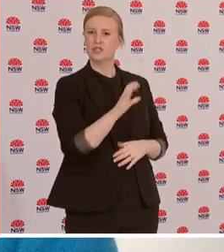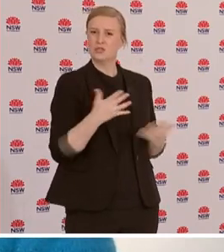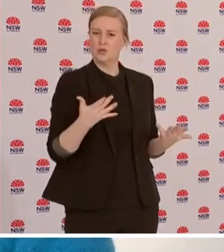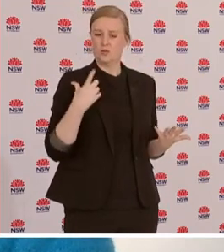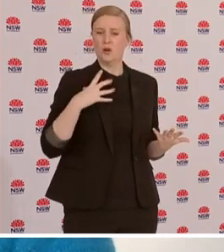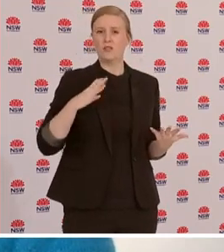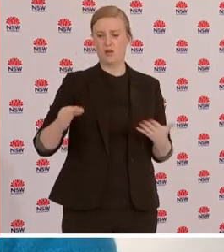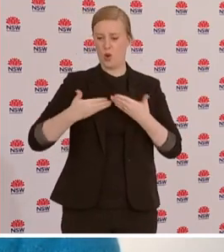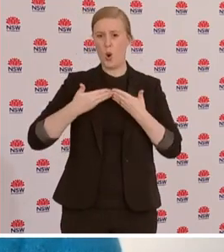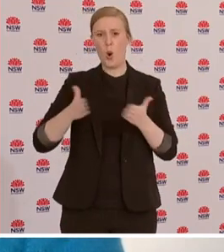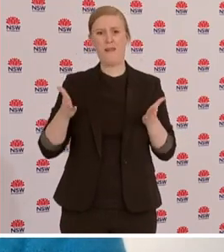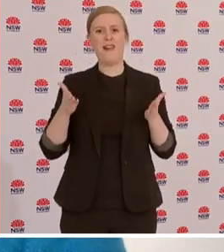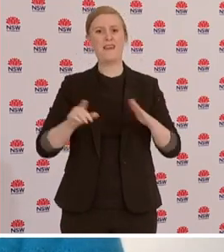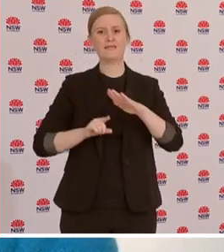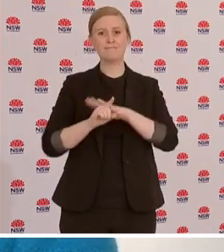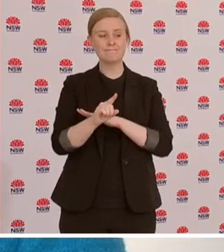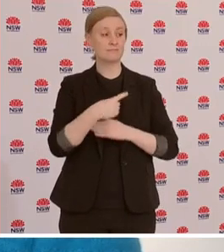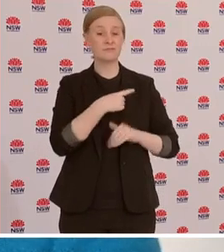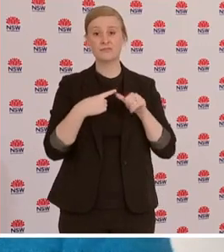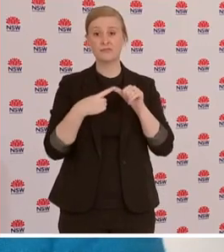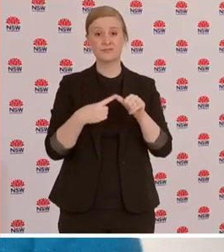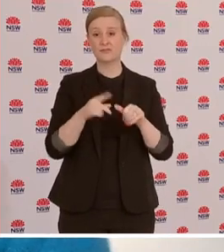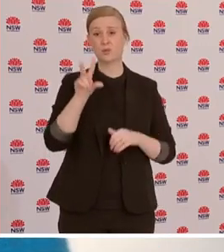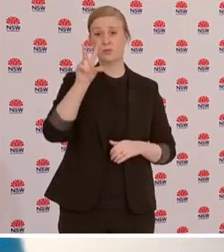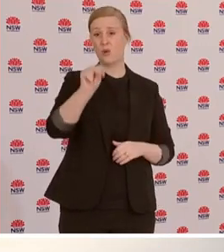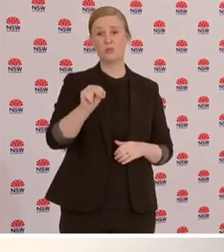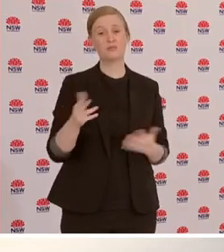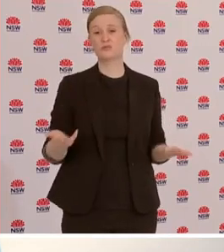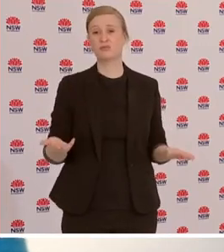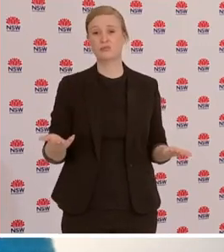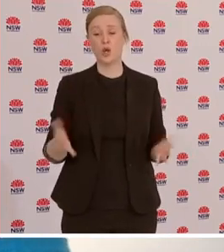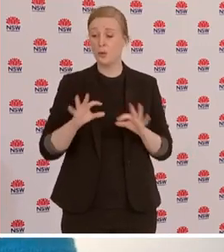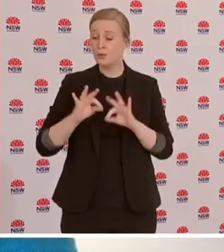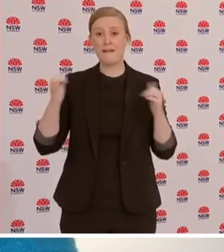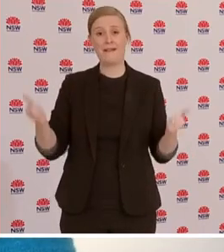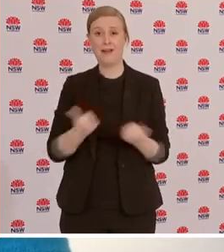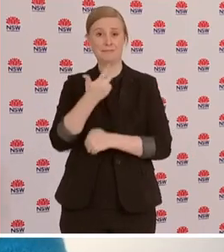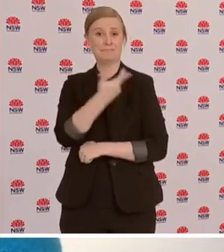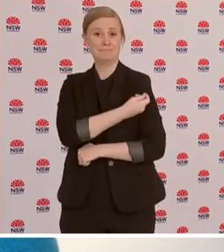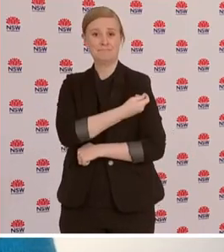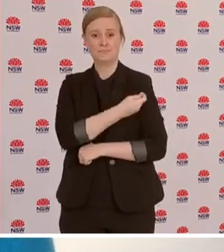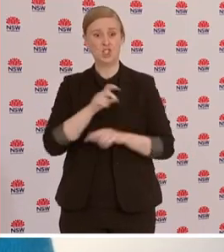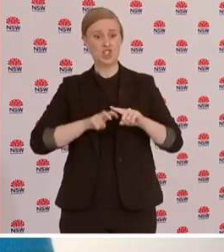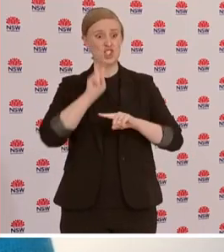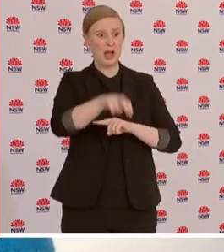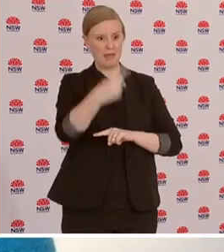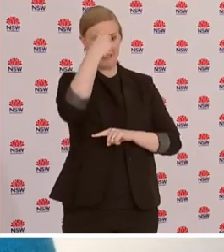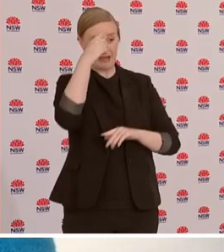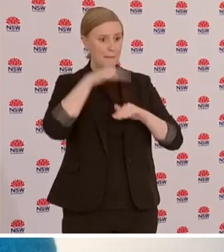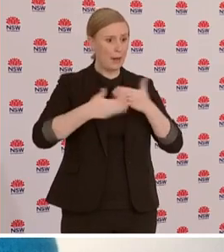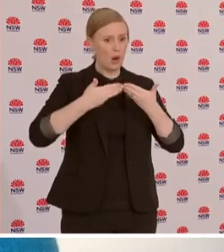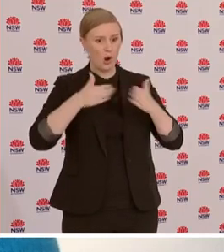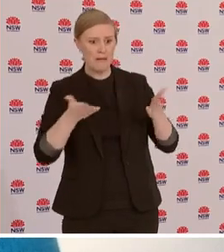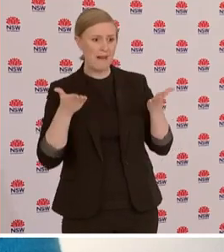vaccination we can't consider those policy decisions until we have higher rates of vaccination because the point is that we